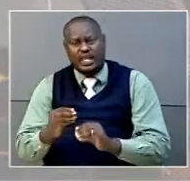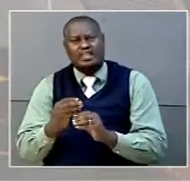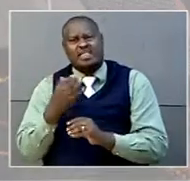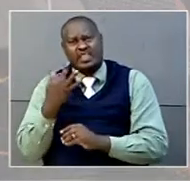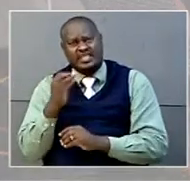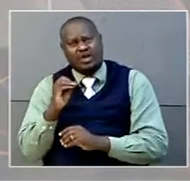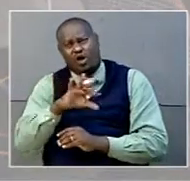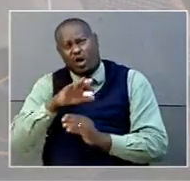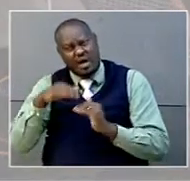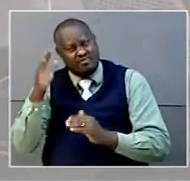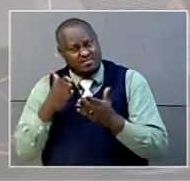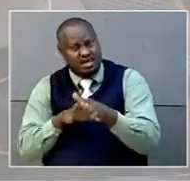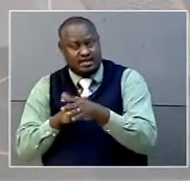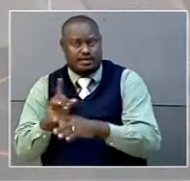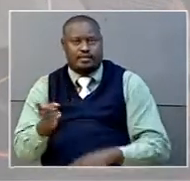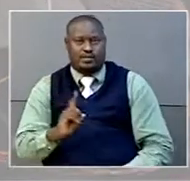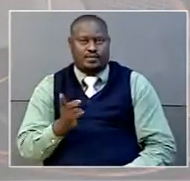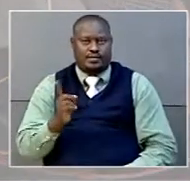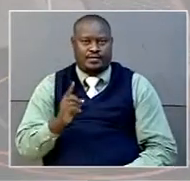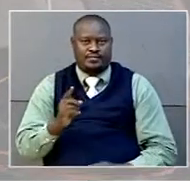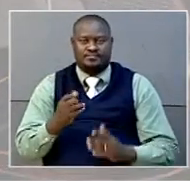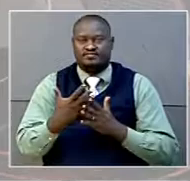30, as we hear in this report.